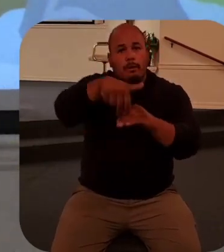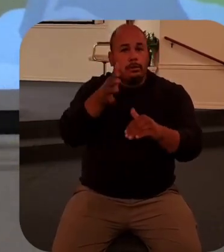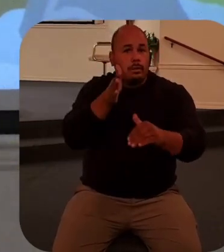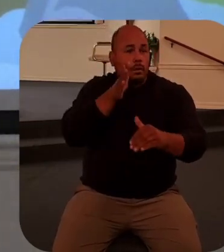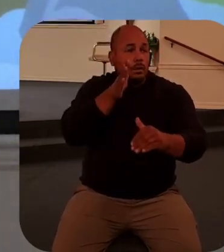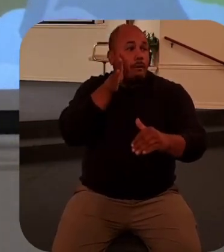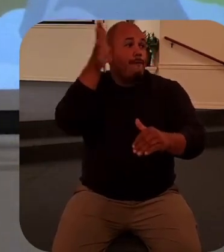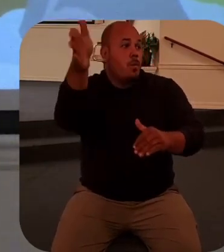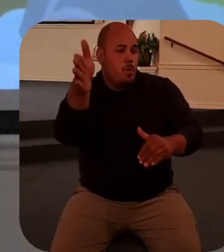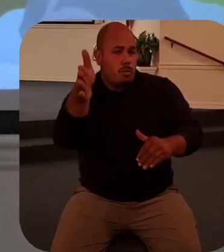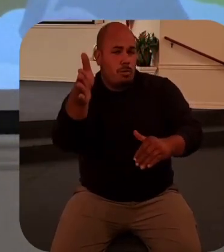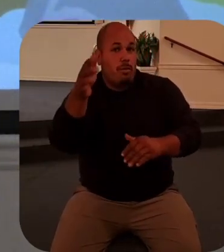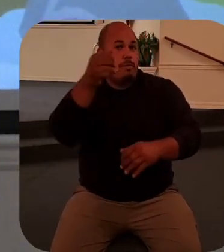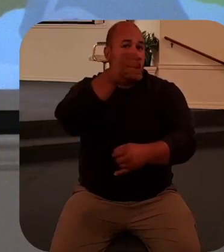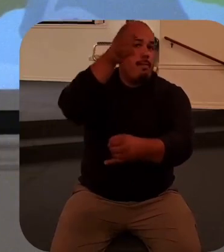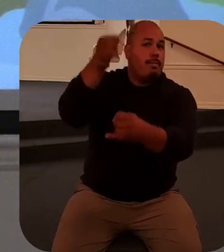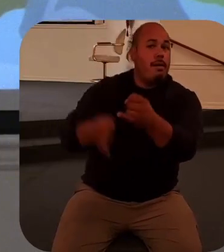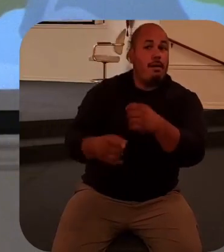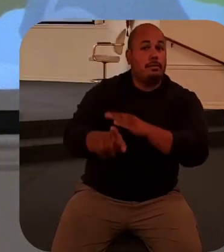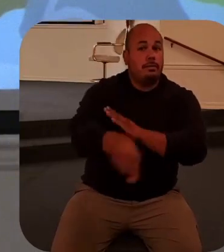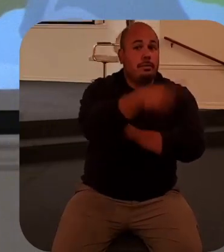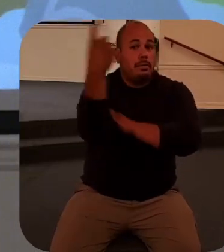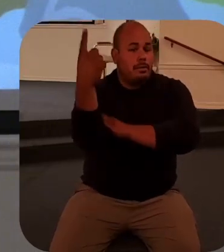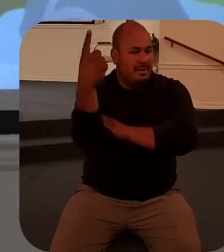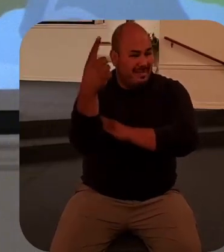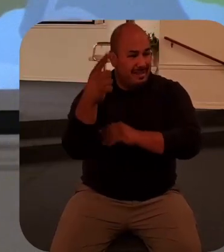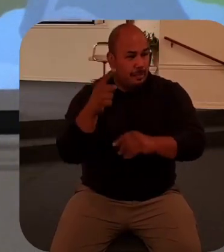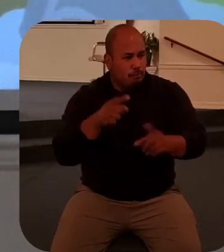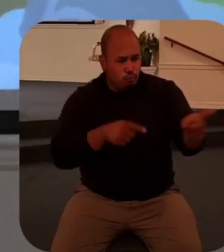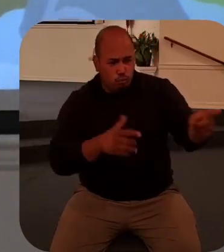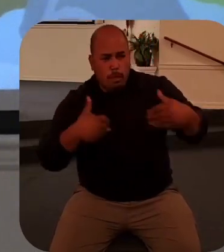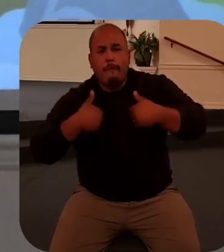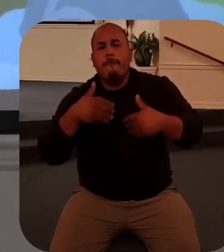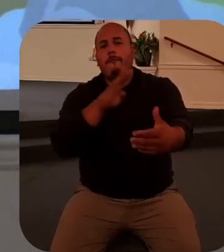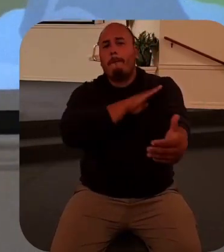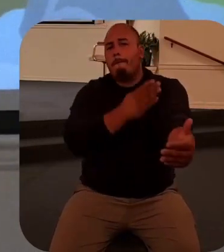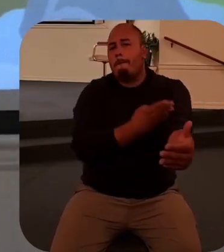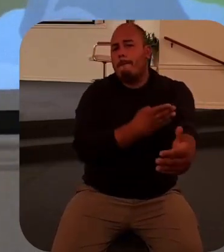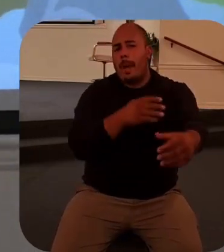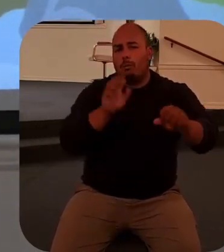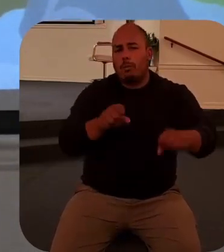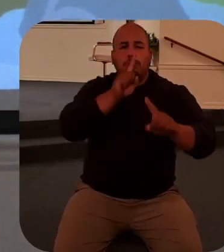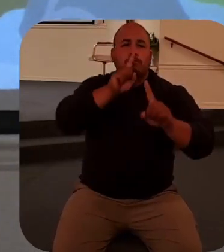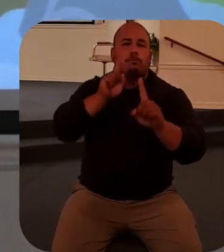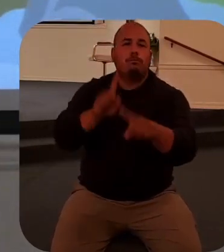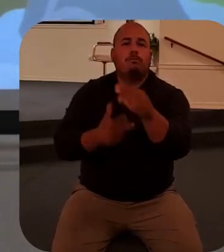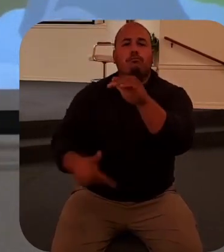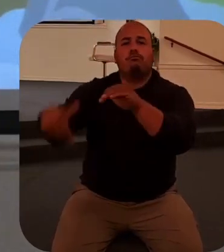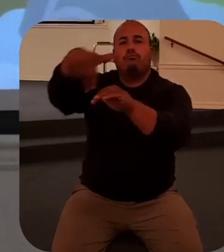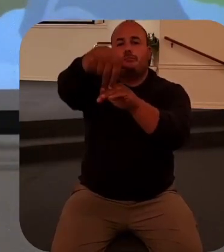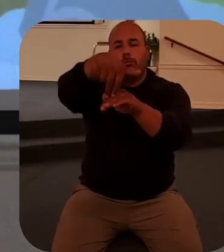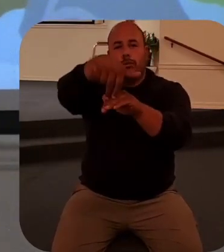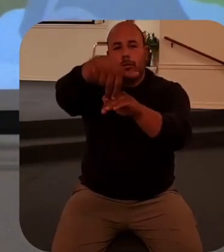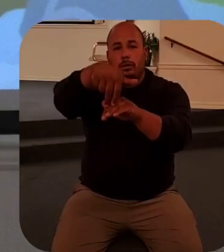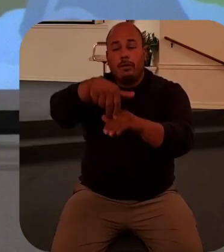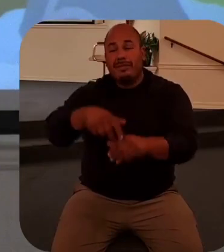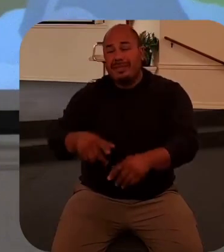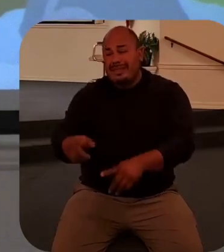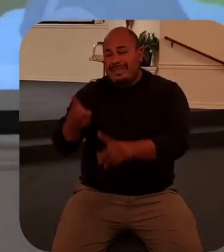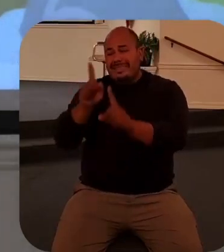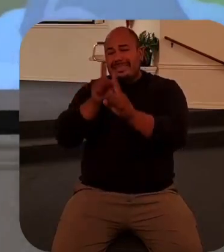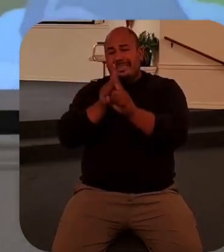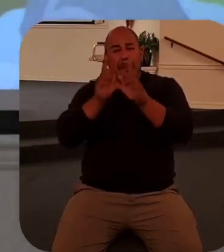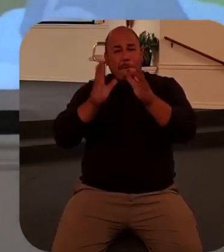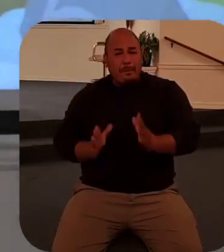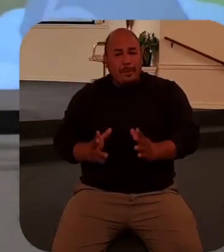at the last day and Jesus has power to bring the dead to life his disciples have seen him do it yet he